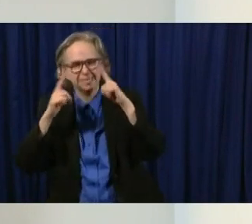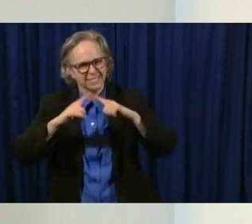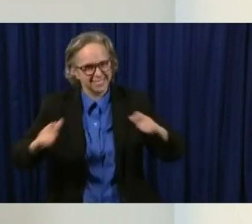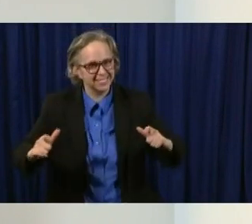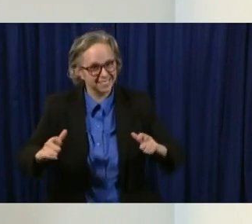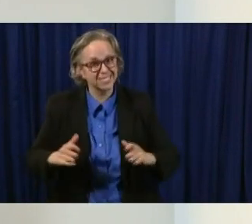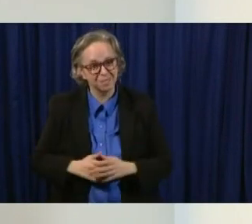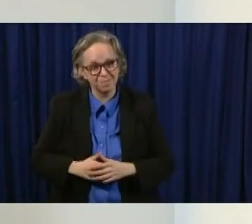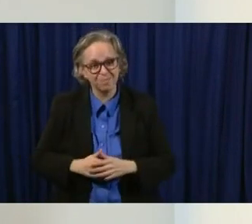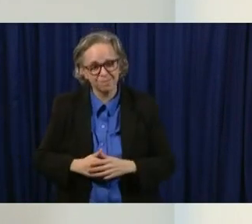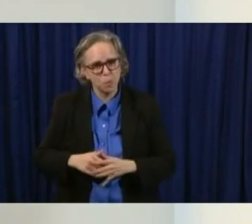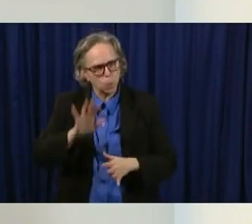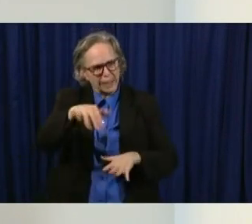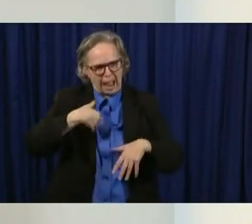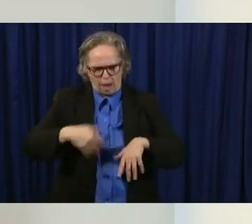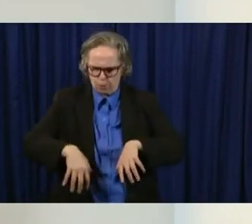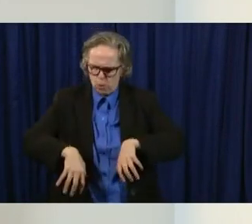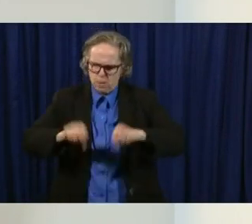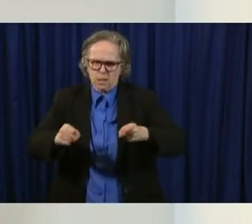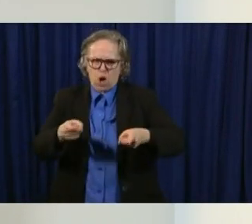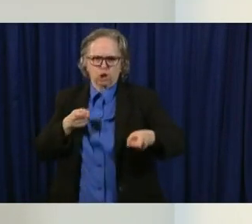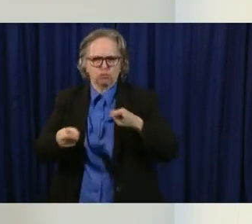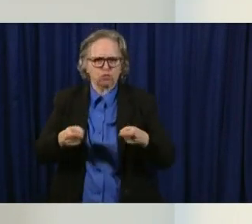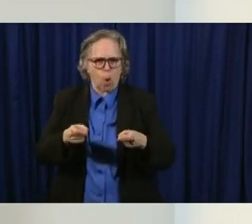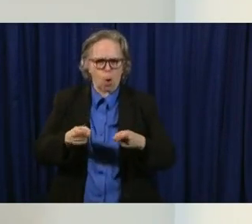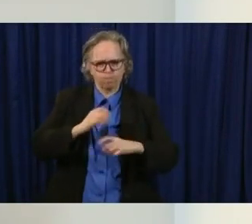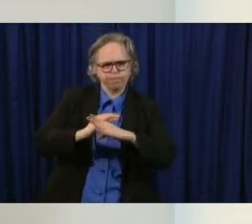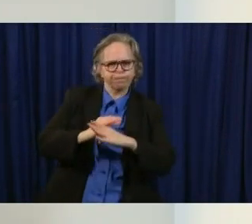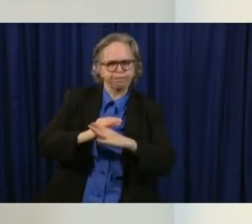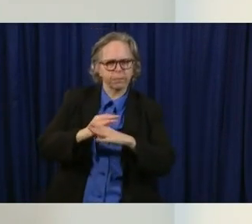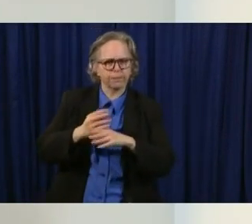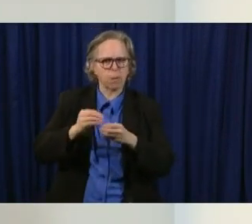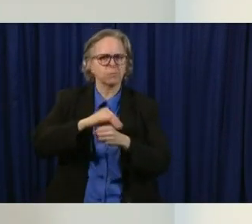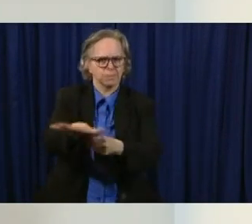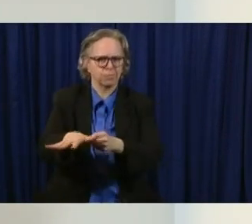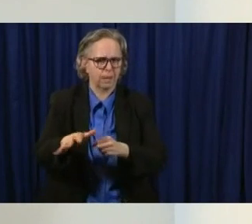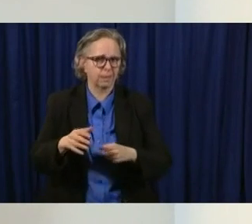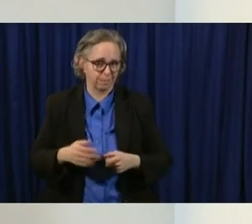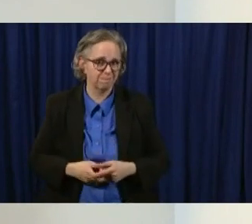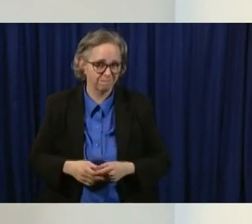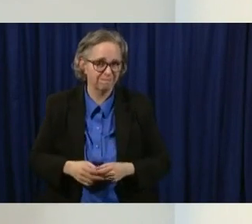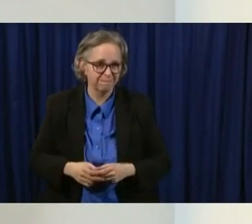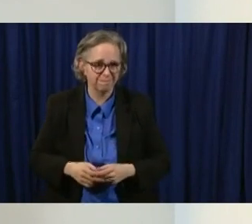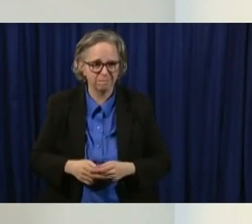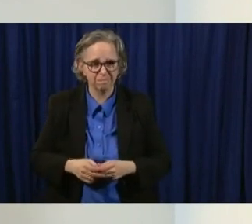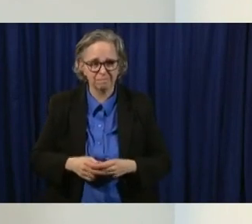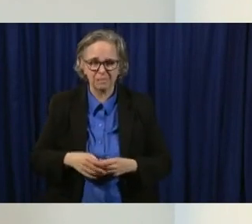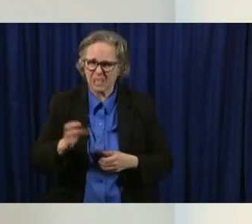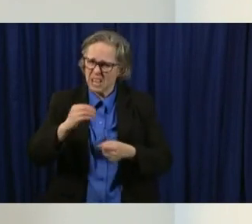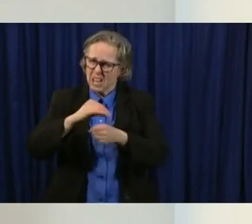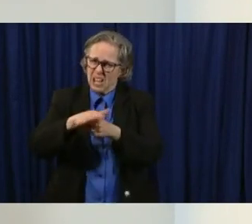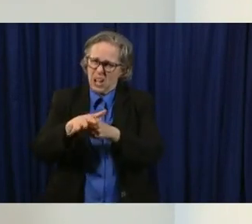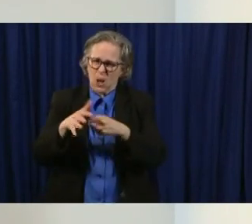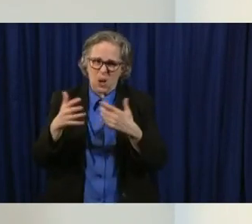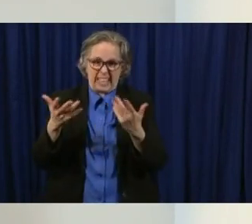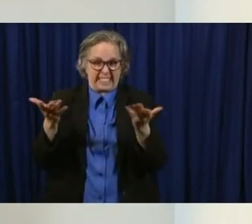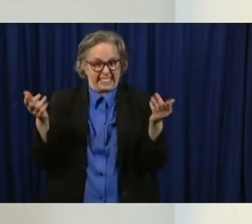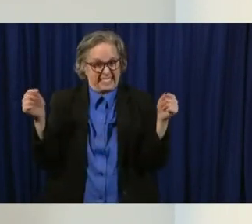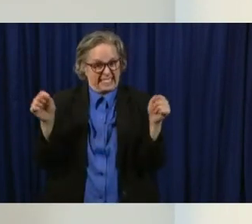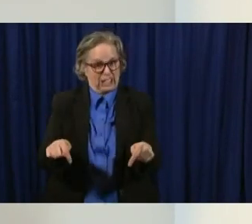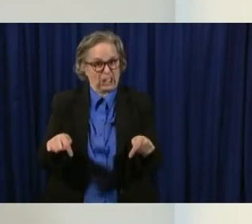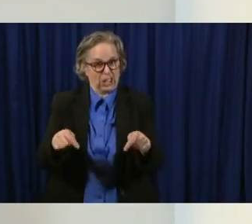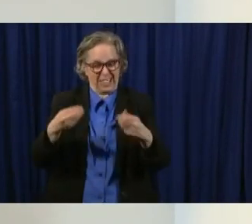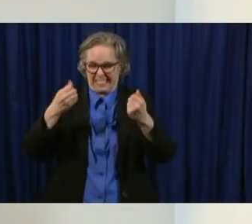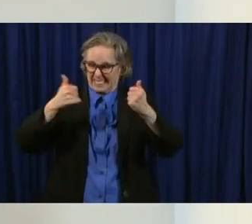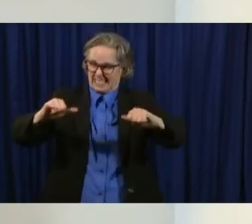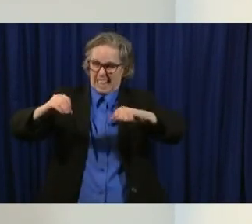under control. I said this many times, the coronavirus is with us. Uh, this is the next